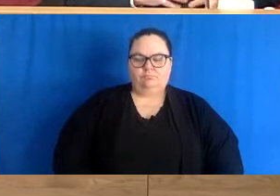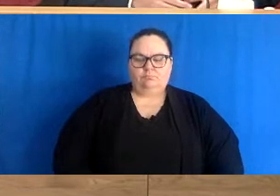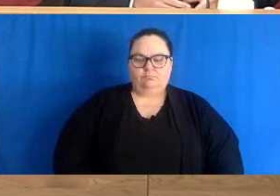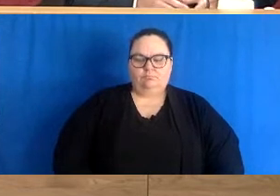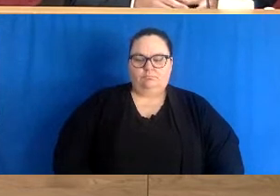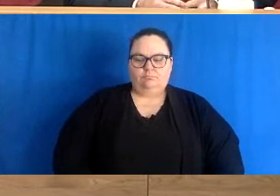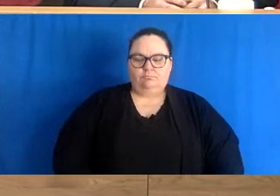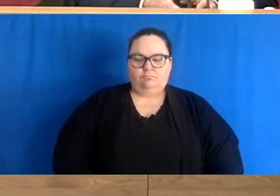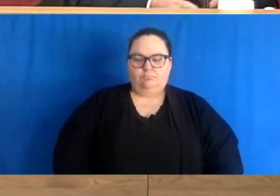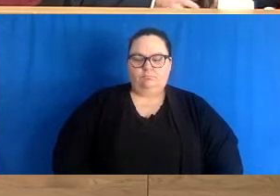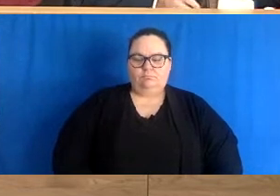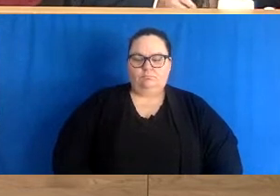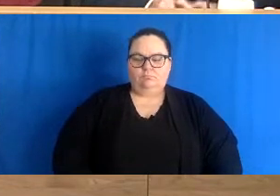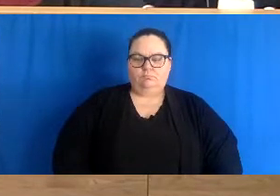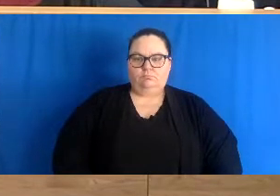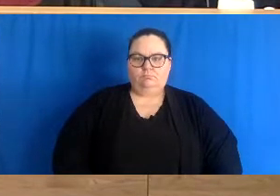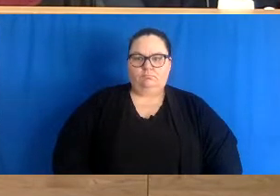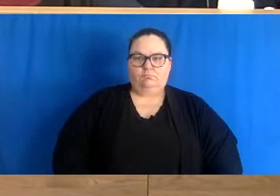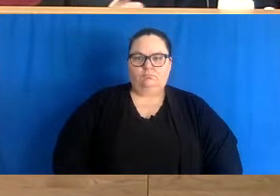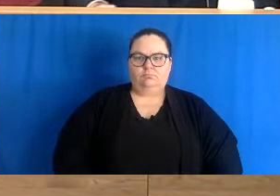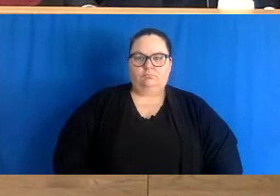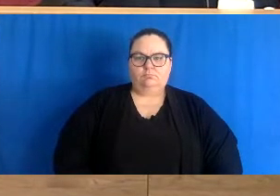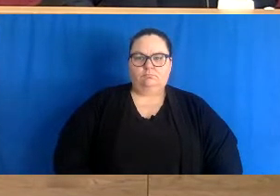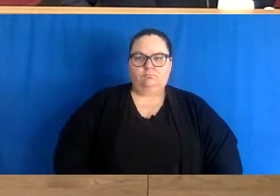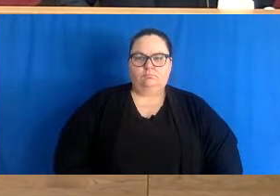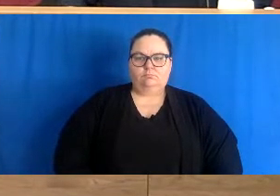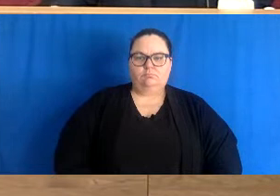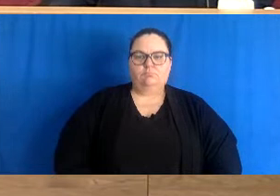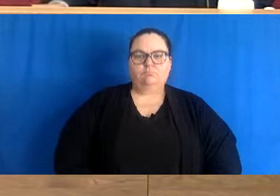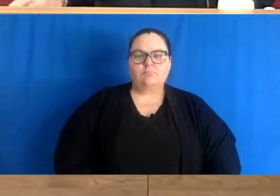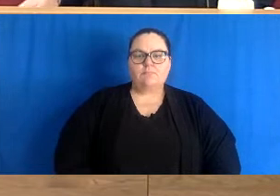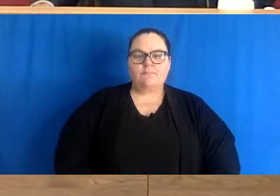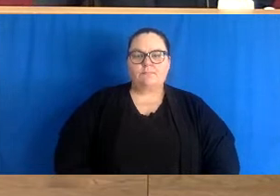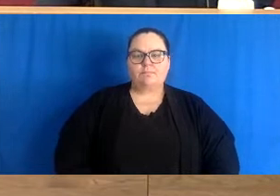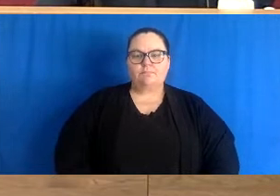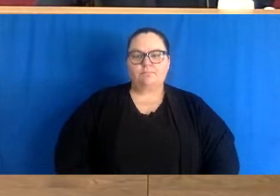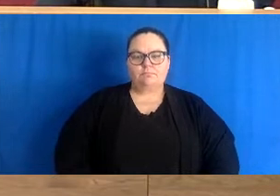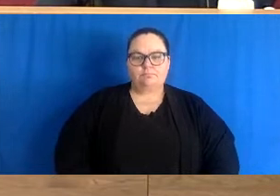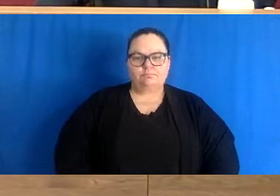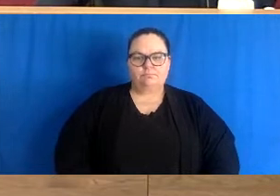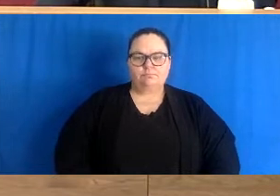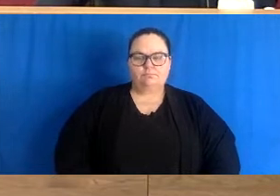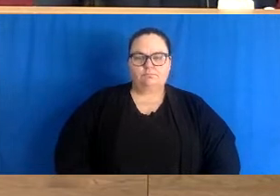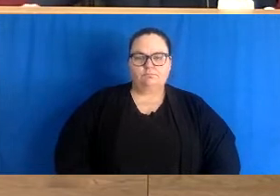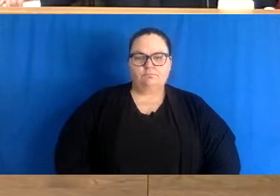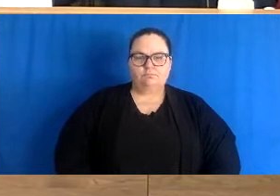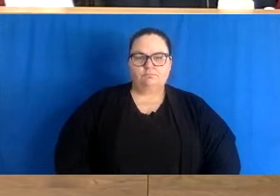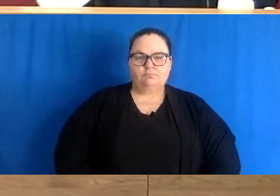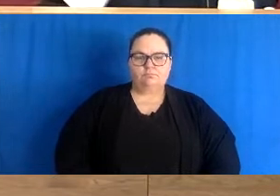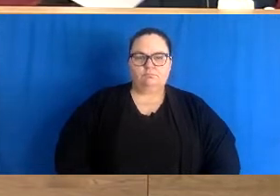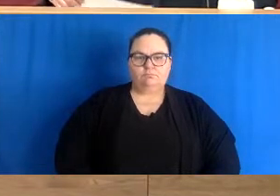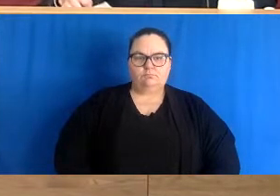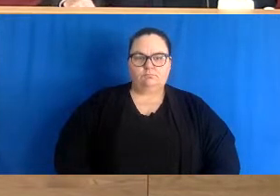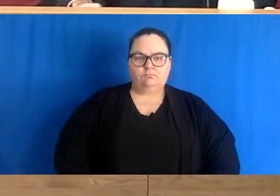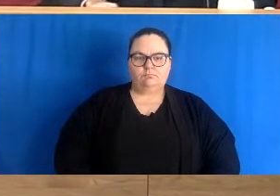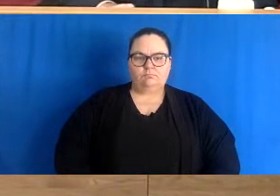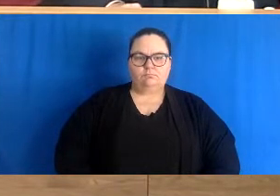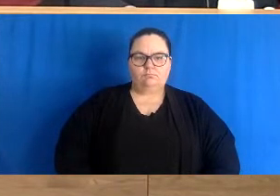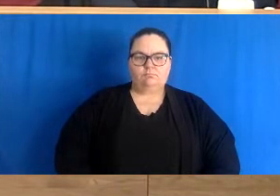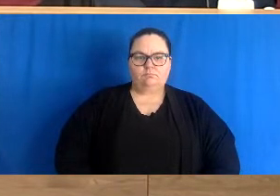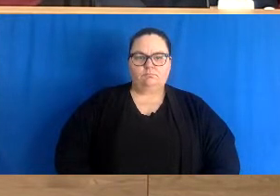briefing will be the following, the Province's Chief Medical Officer of Health, Dr. Jennifer Russell, and